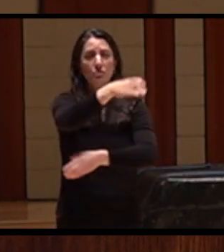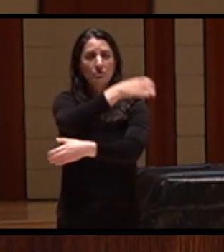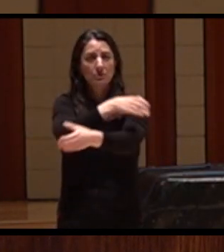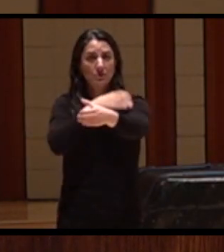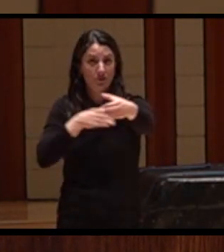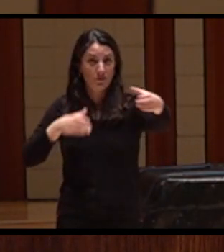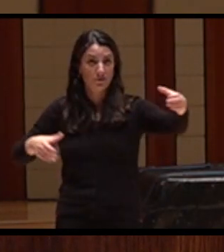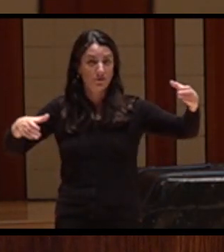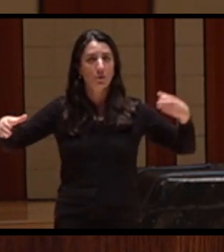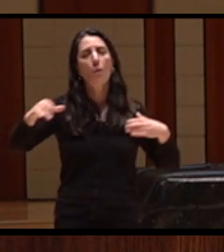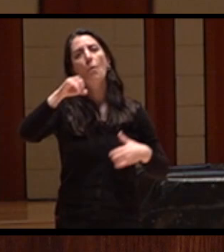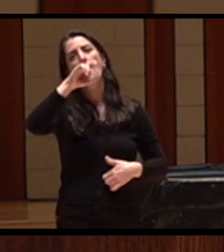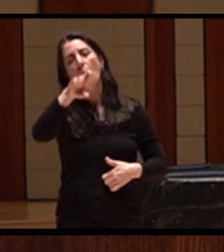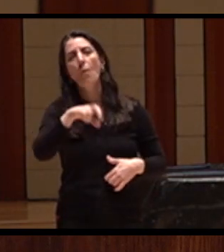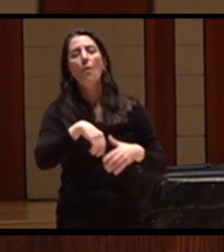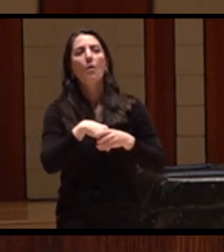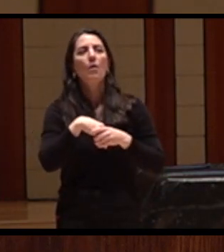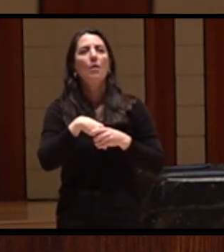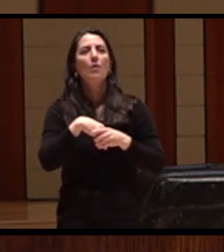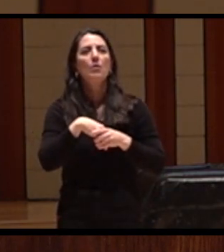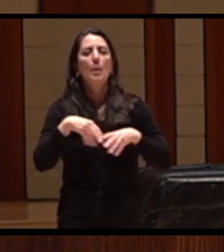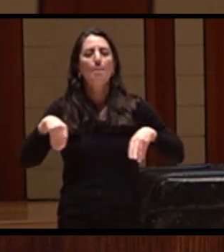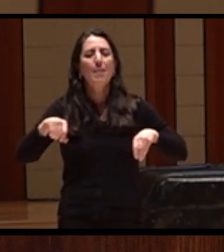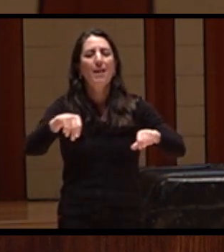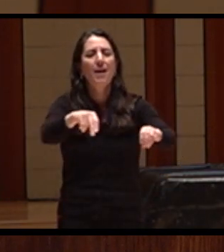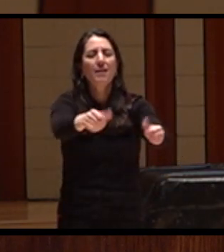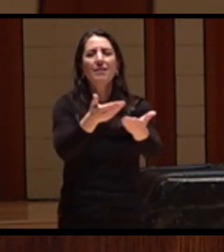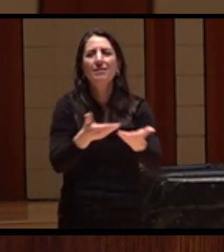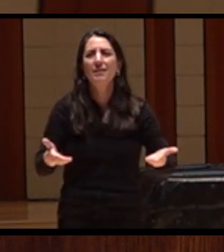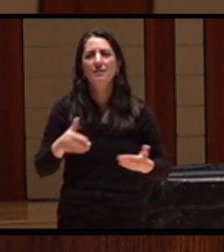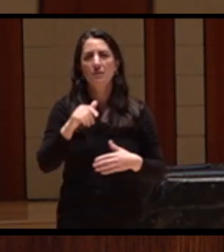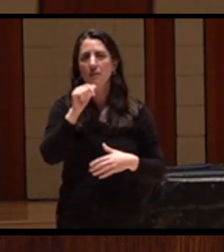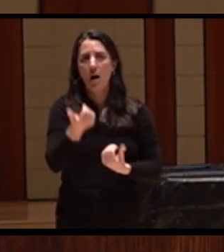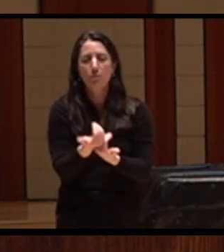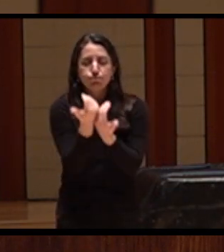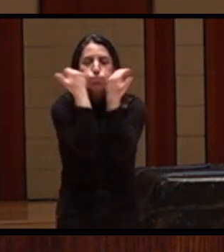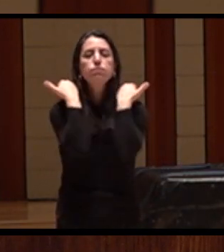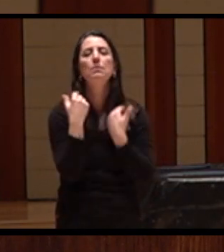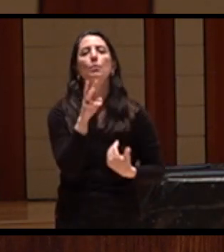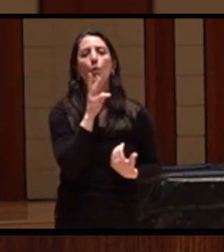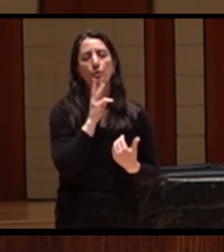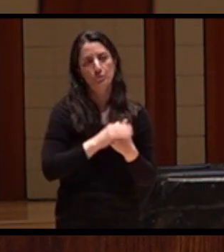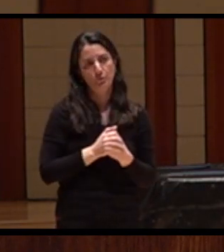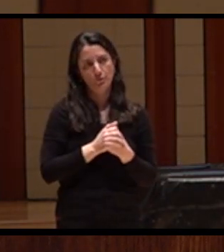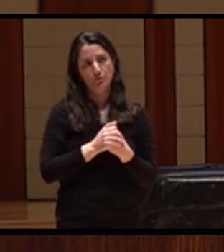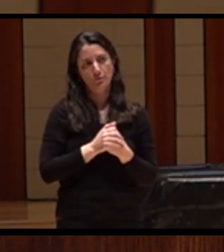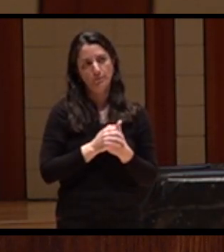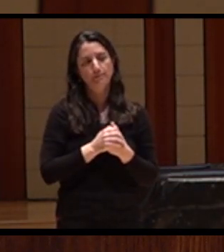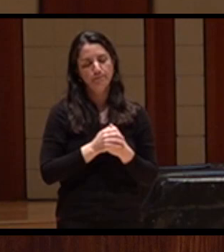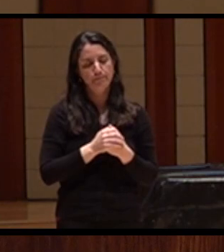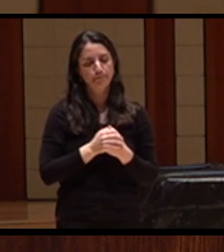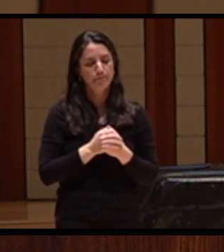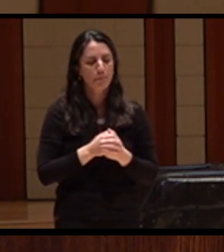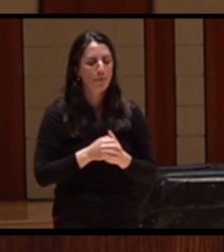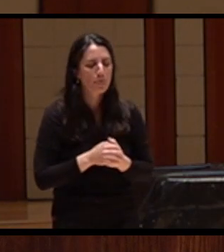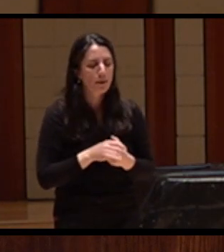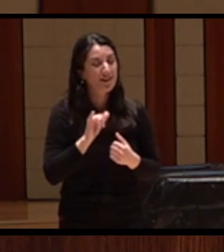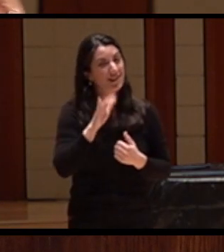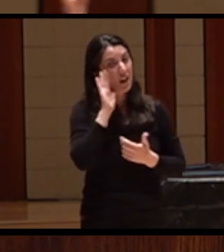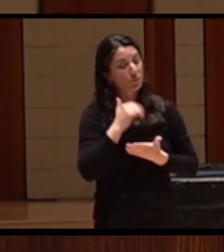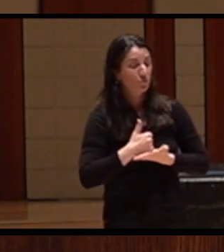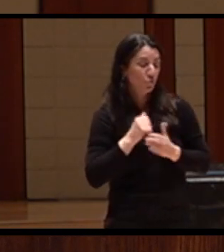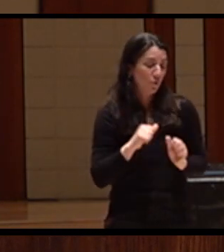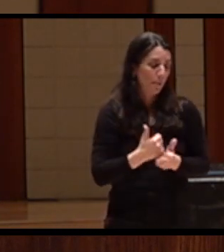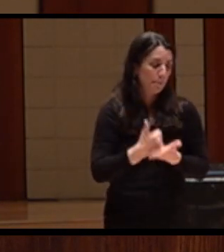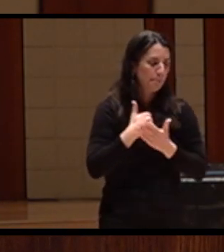And certainly increasing organic agriculture in the basin would be helpful. Equity and fairness. So the